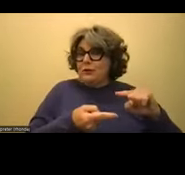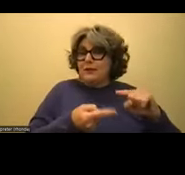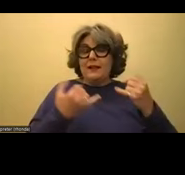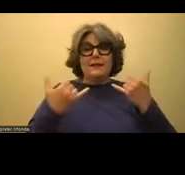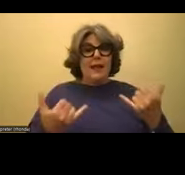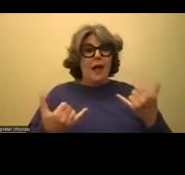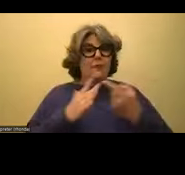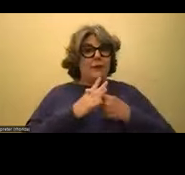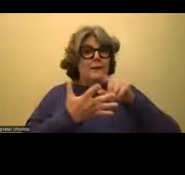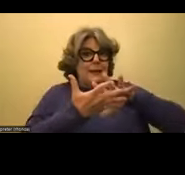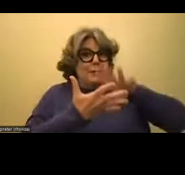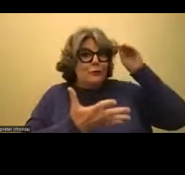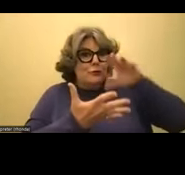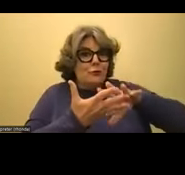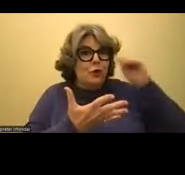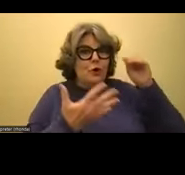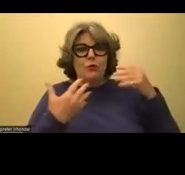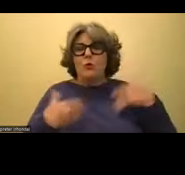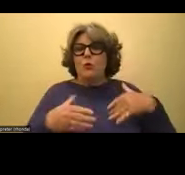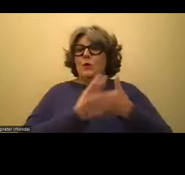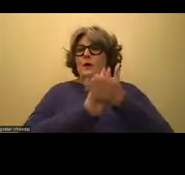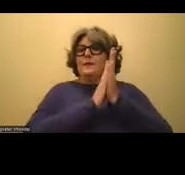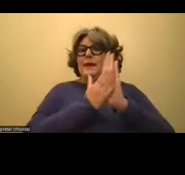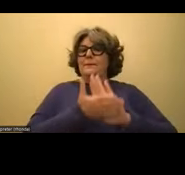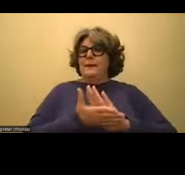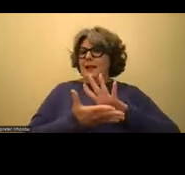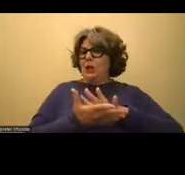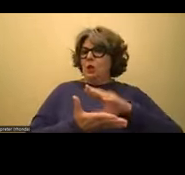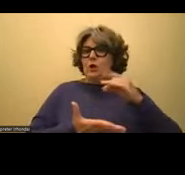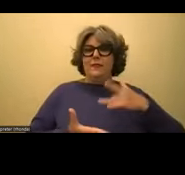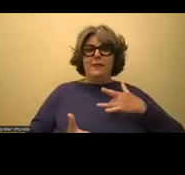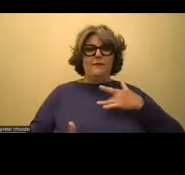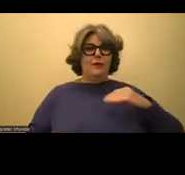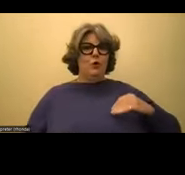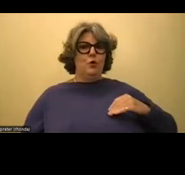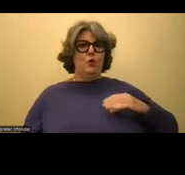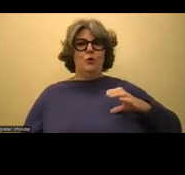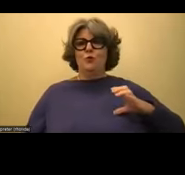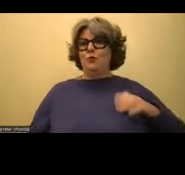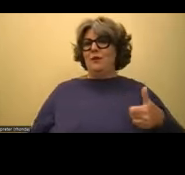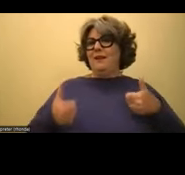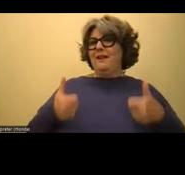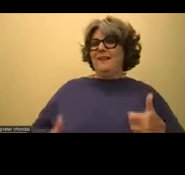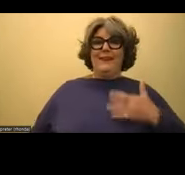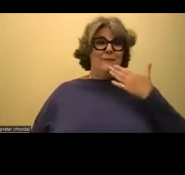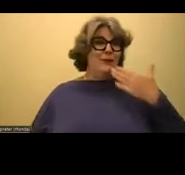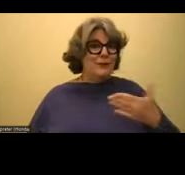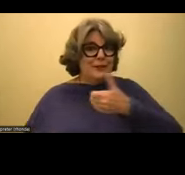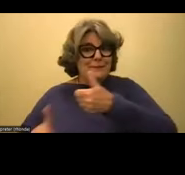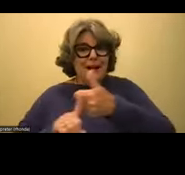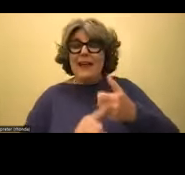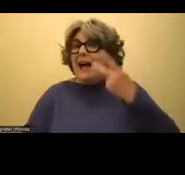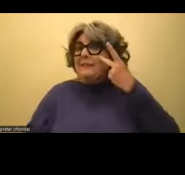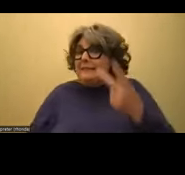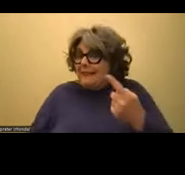learning. And then once they're learning, they start feeling good about themselves again. And then what I see, I've seen